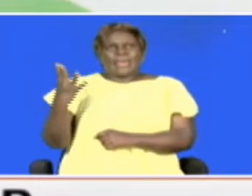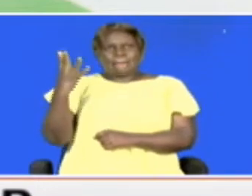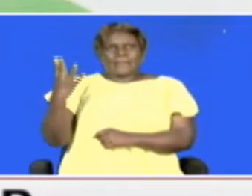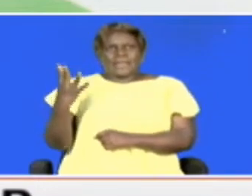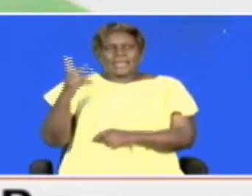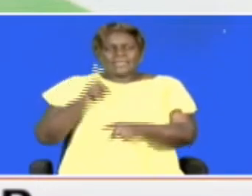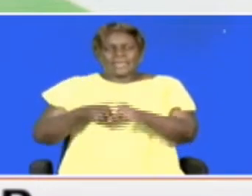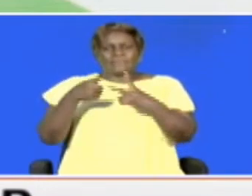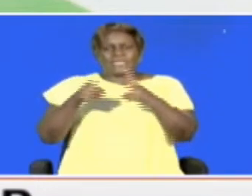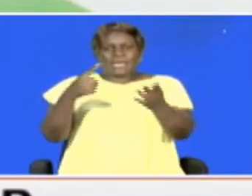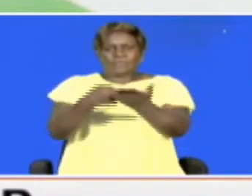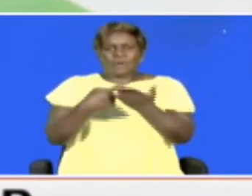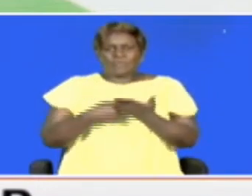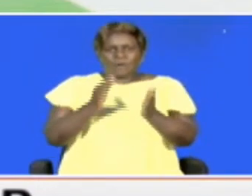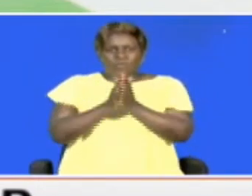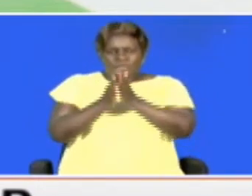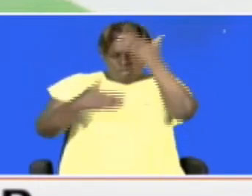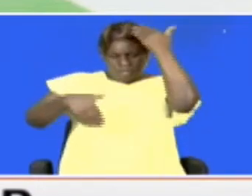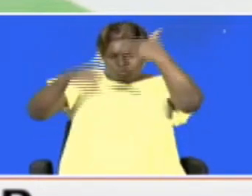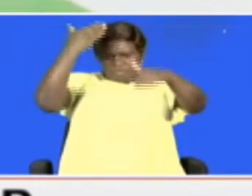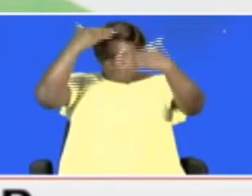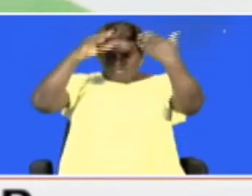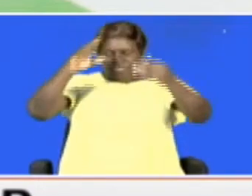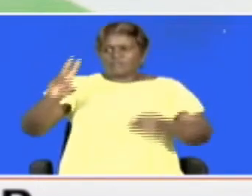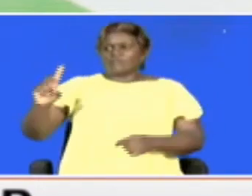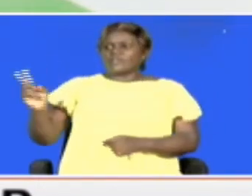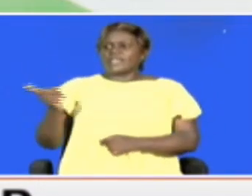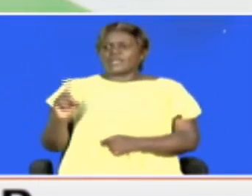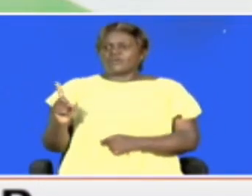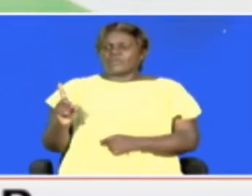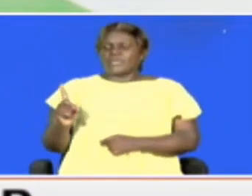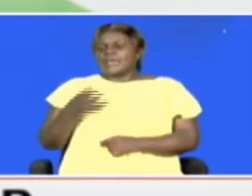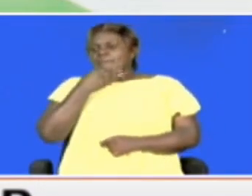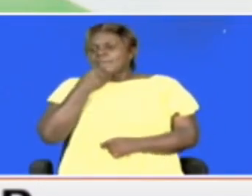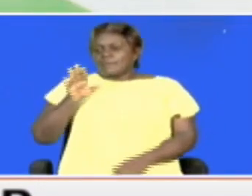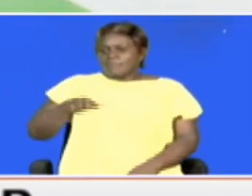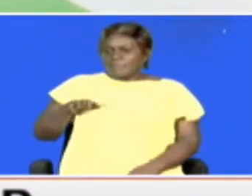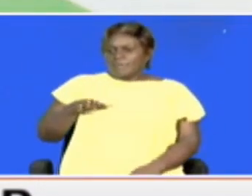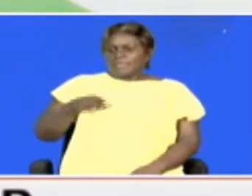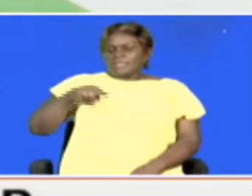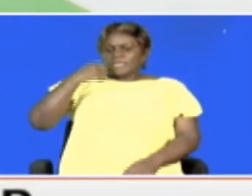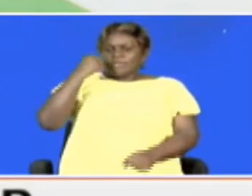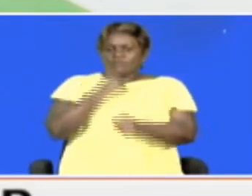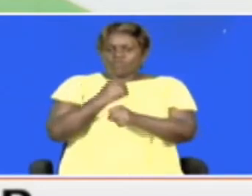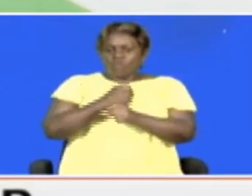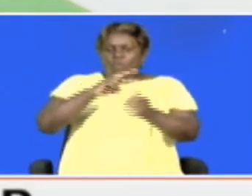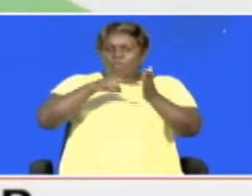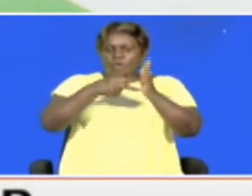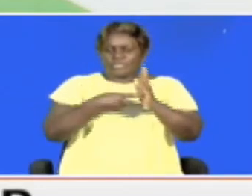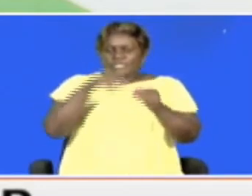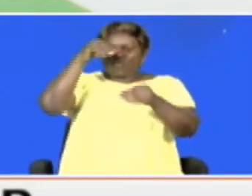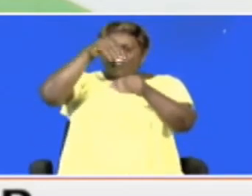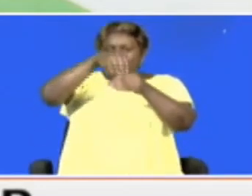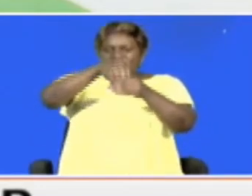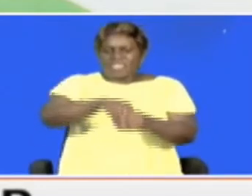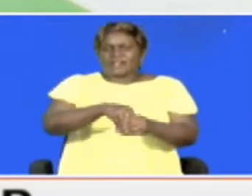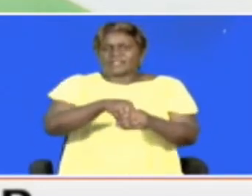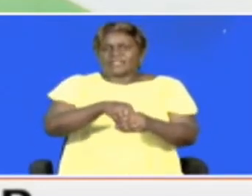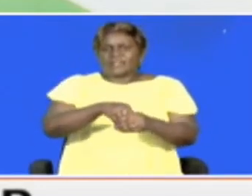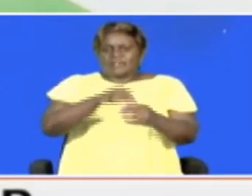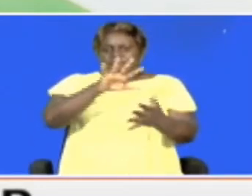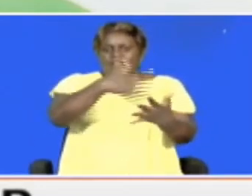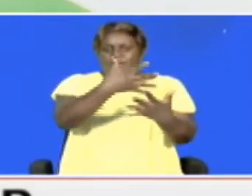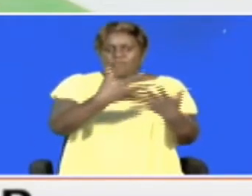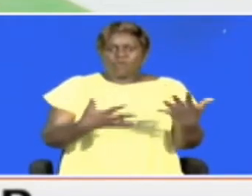started our engagement with the University of Nairobi. Ladies and gentlemen, we will conduct this project within the